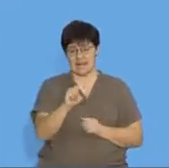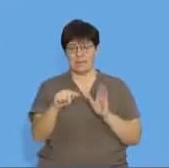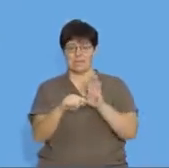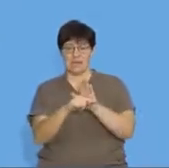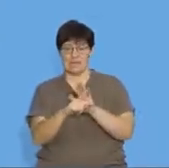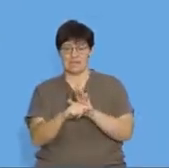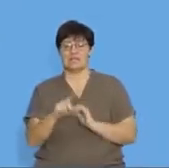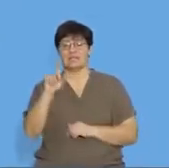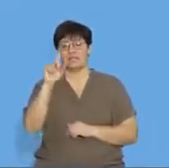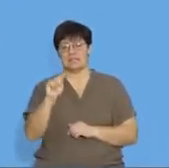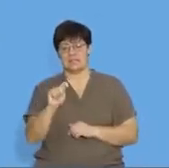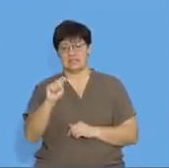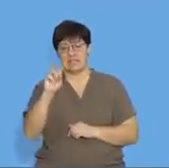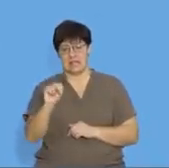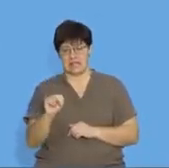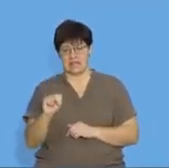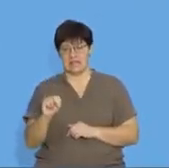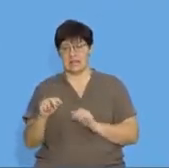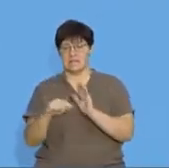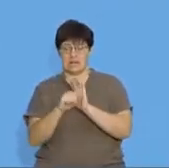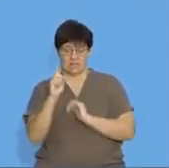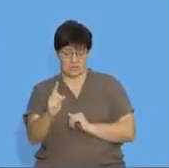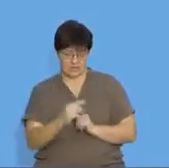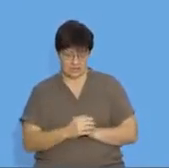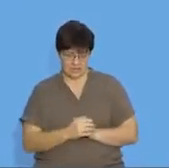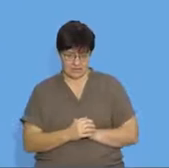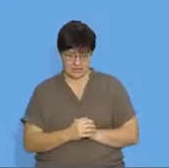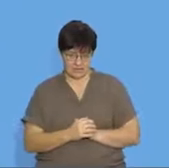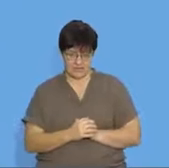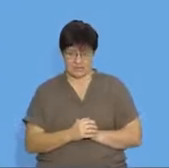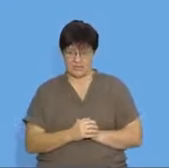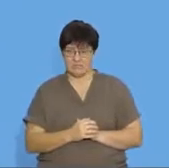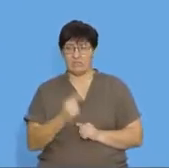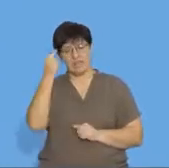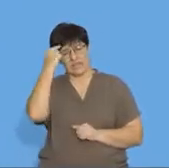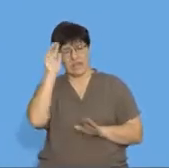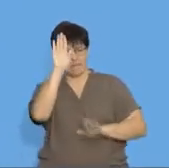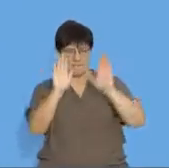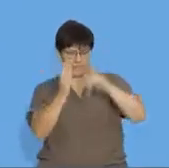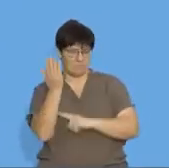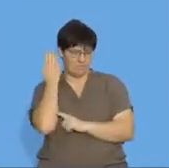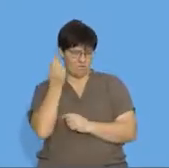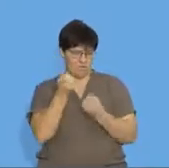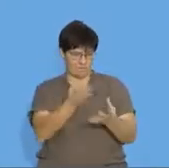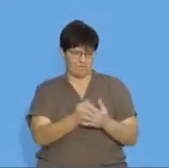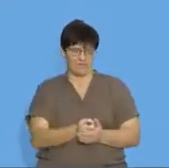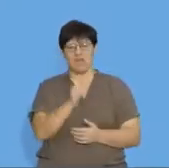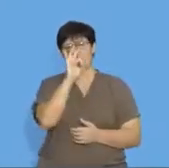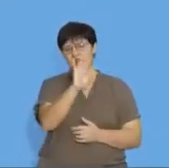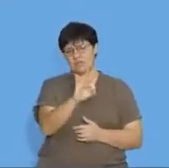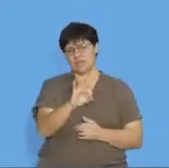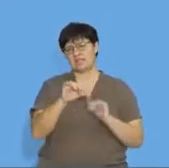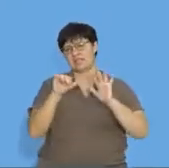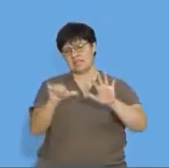minus Tn minus 1. So, if we think about the pattern that I gave you earlier, which was